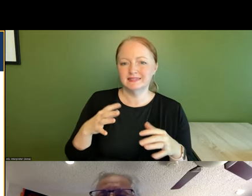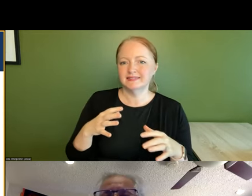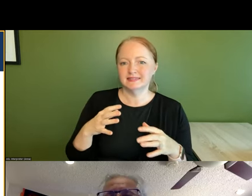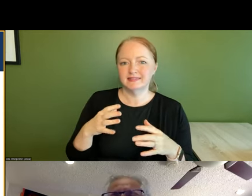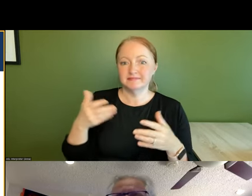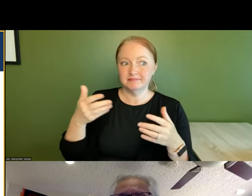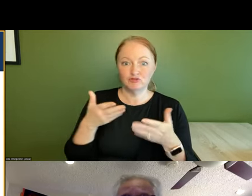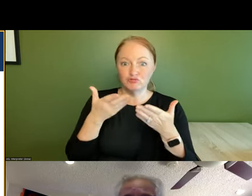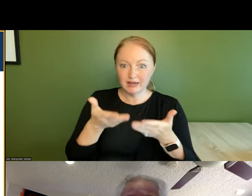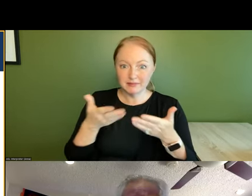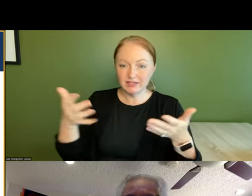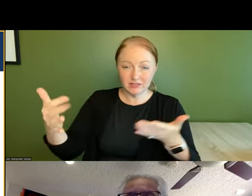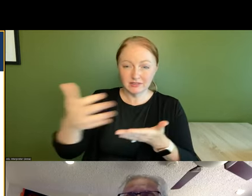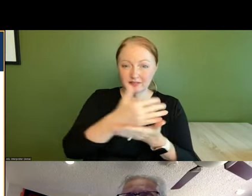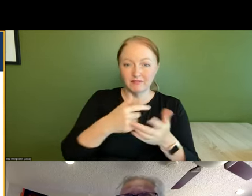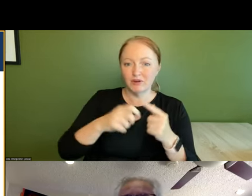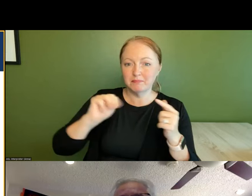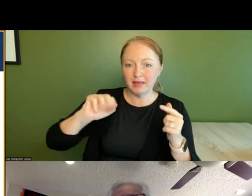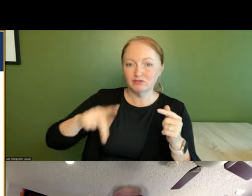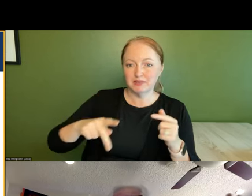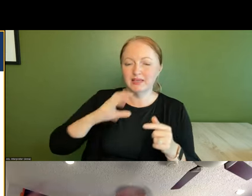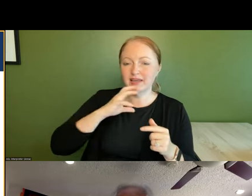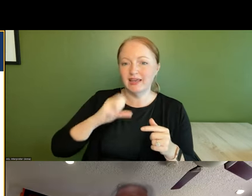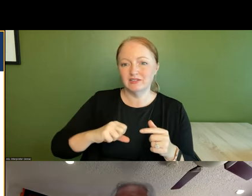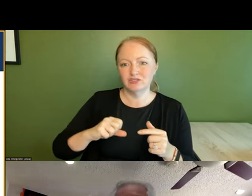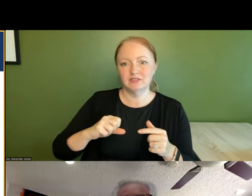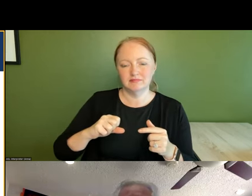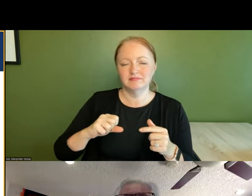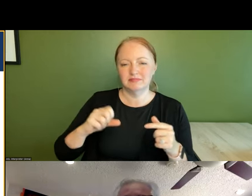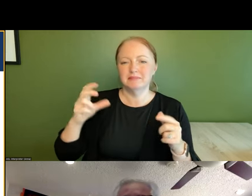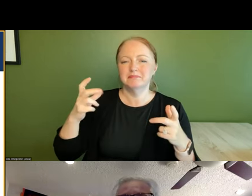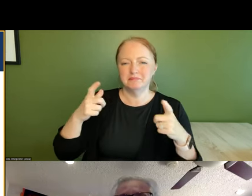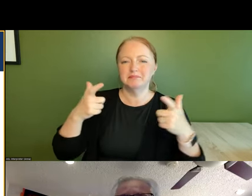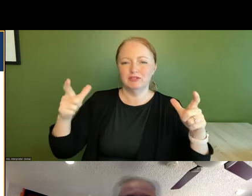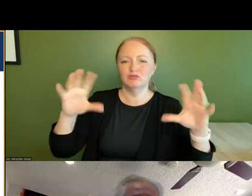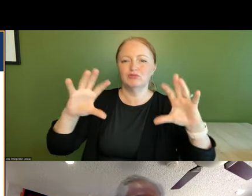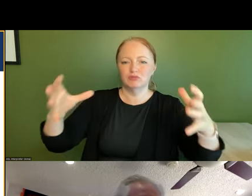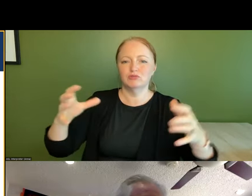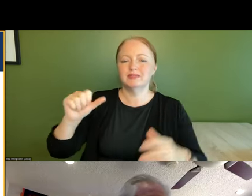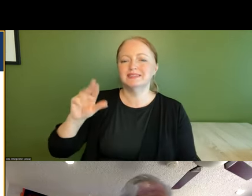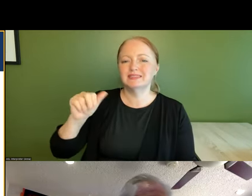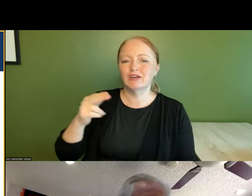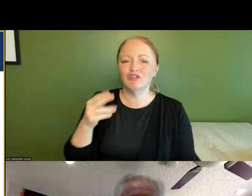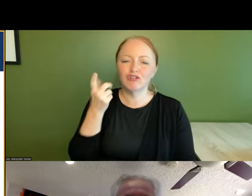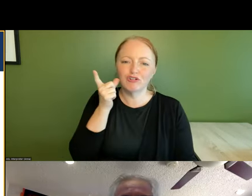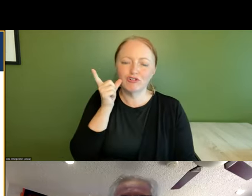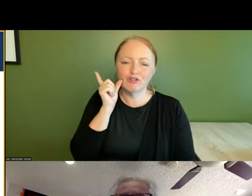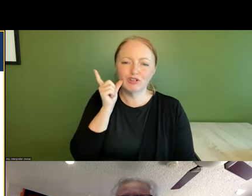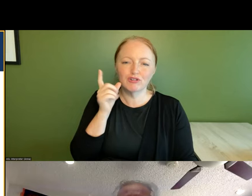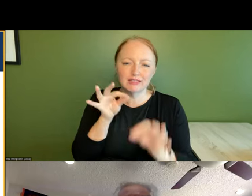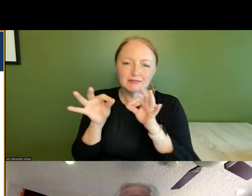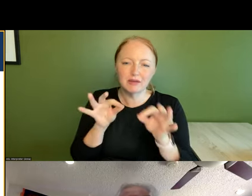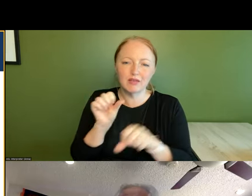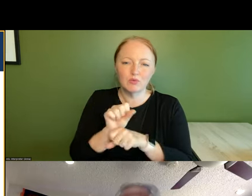recommendations that came out of the master plan on aging which was a larger stakeholder and sarah earlier explained the work we're doing